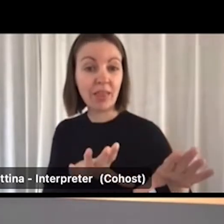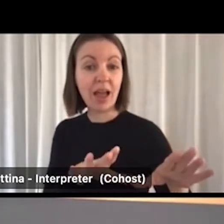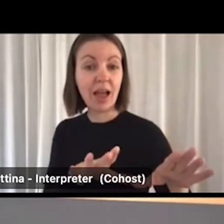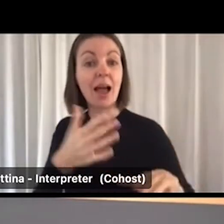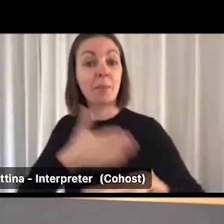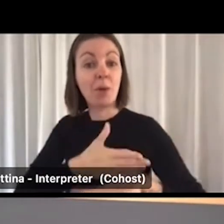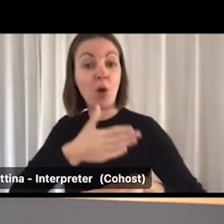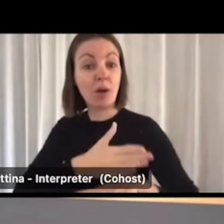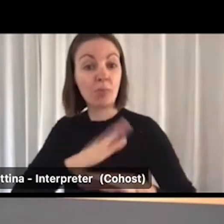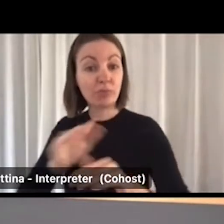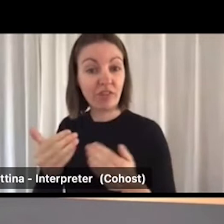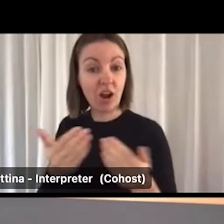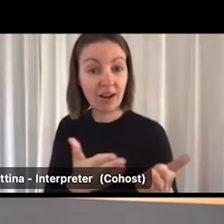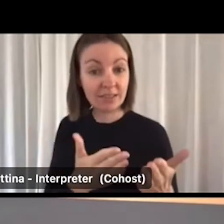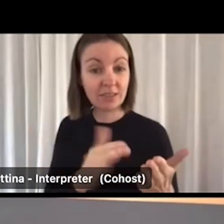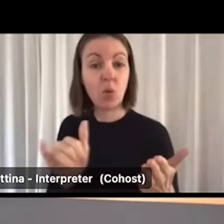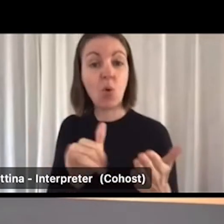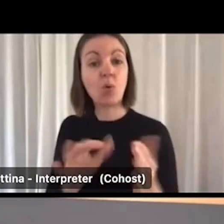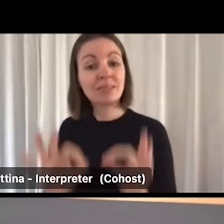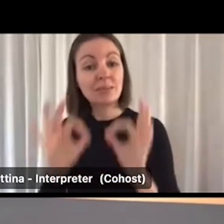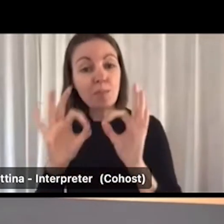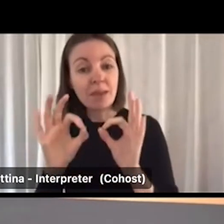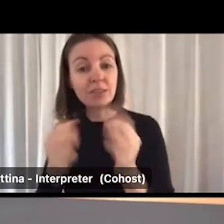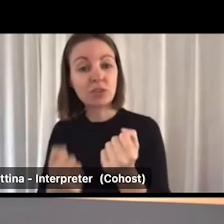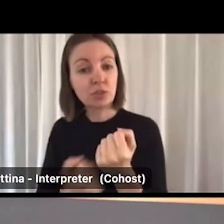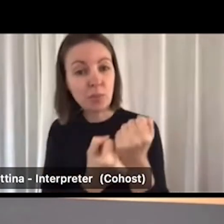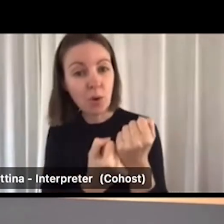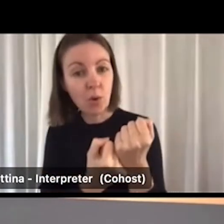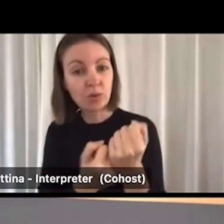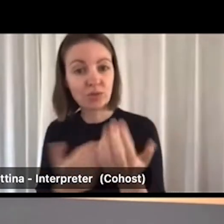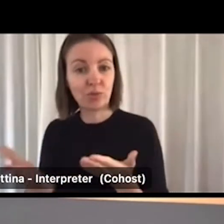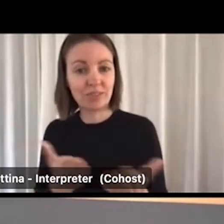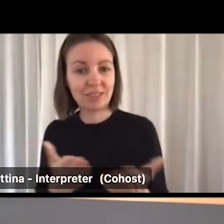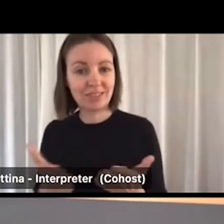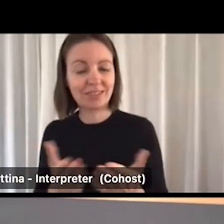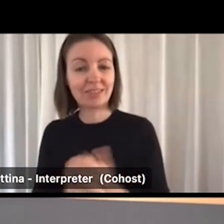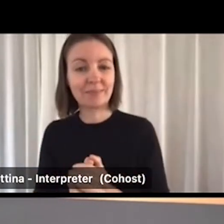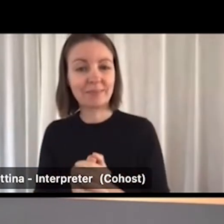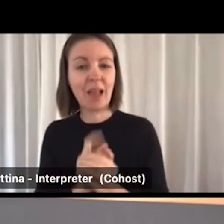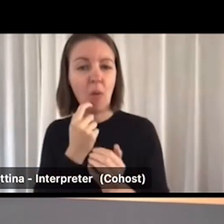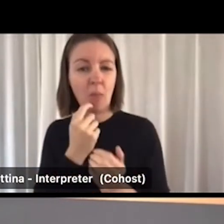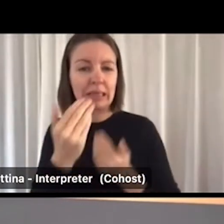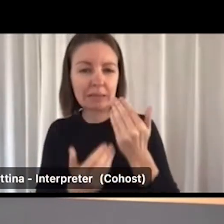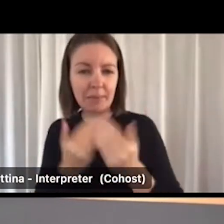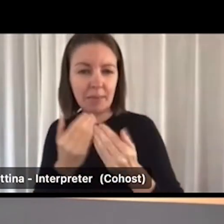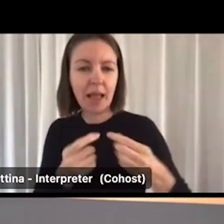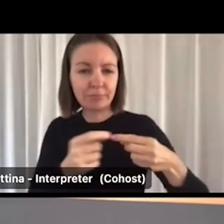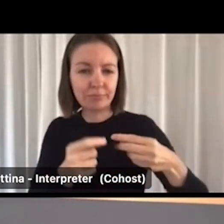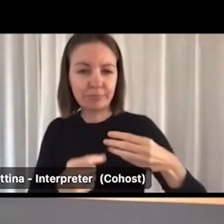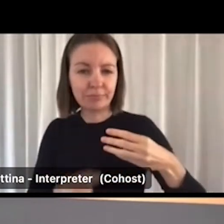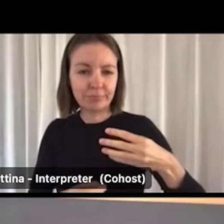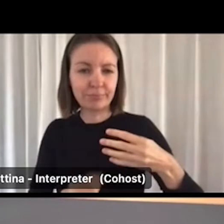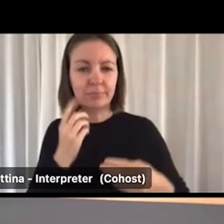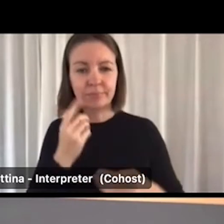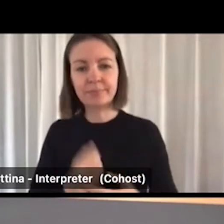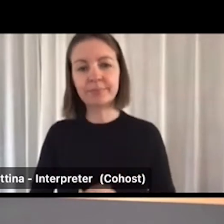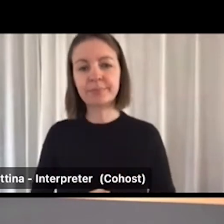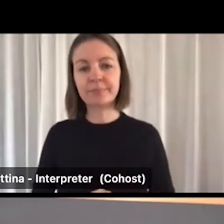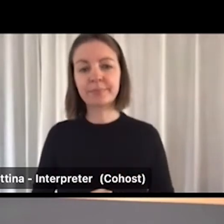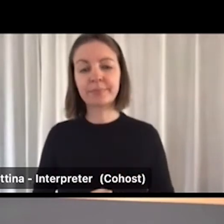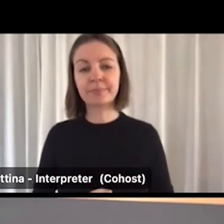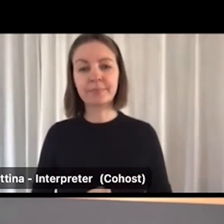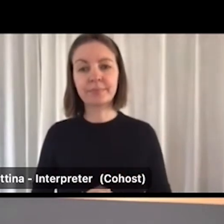specialist support through the department's complementary support services. And I'll explain more about this as we move through the presentation.